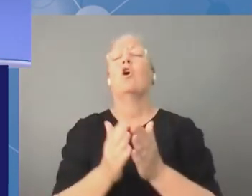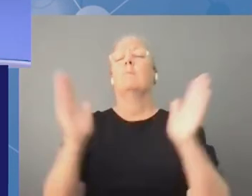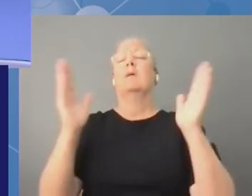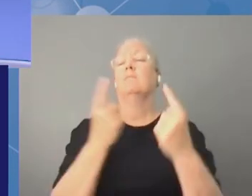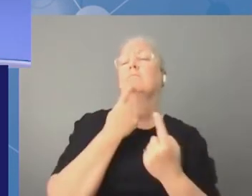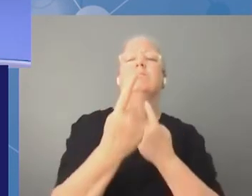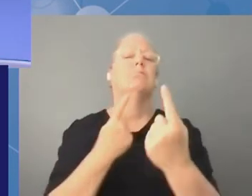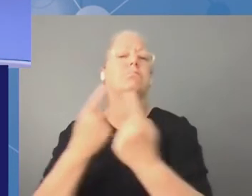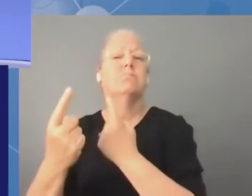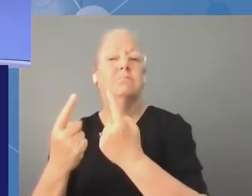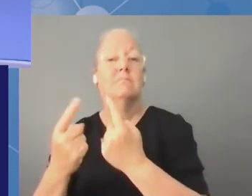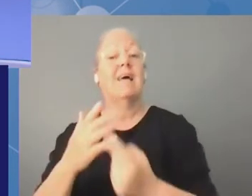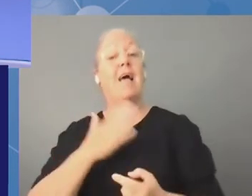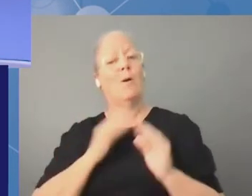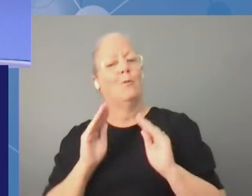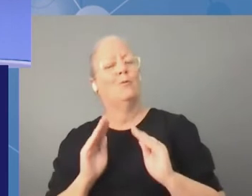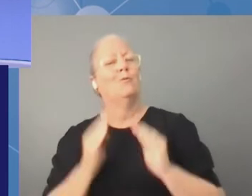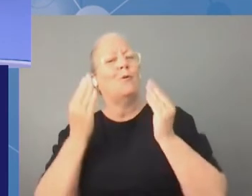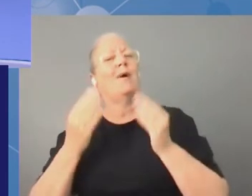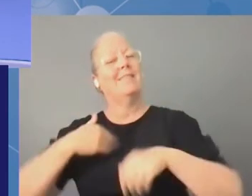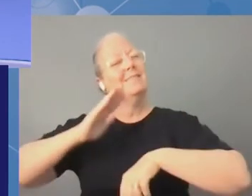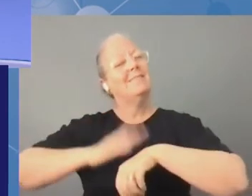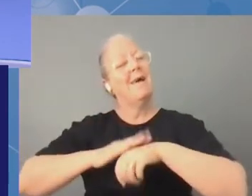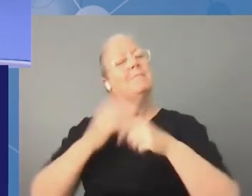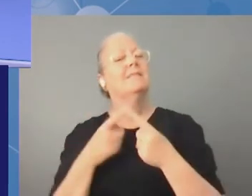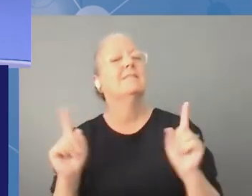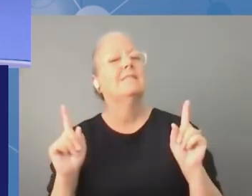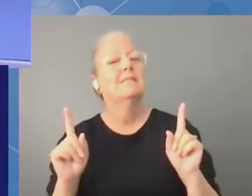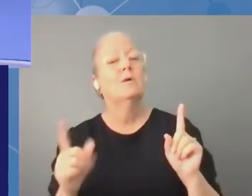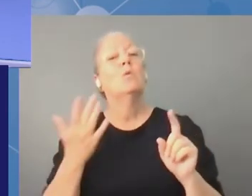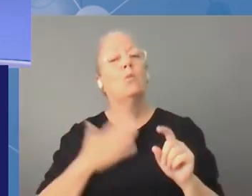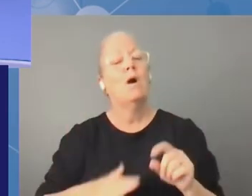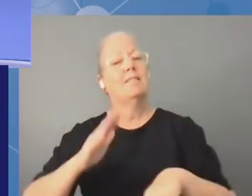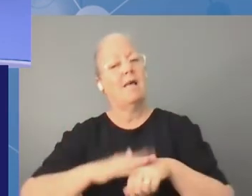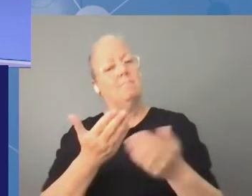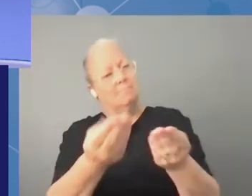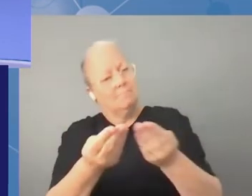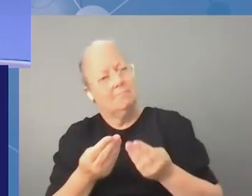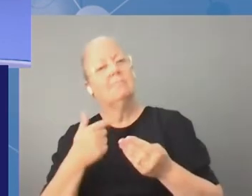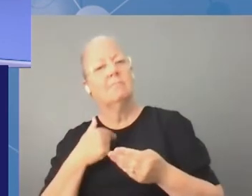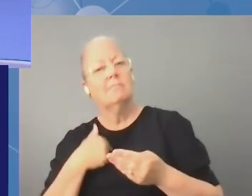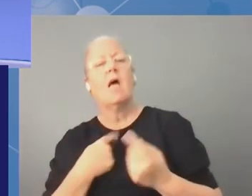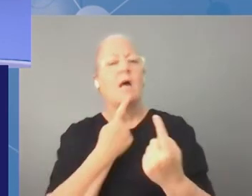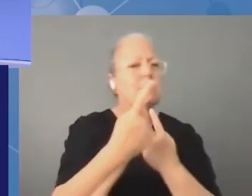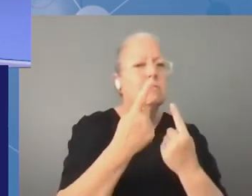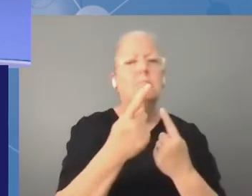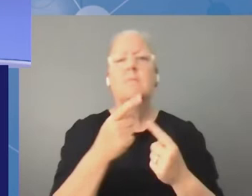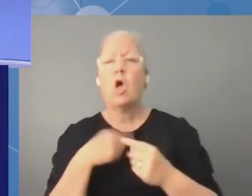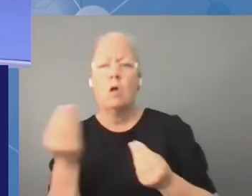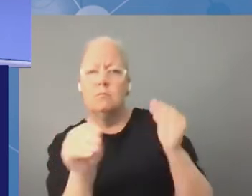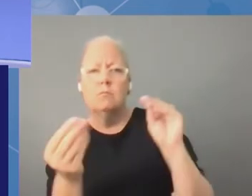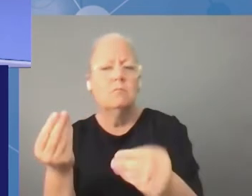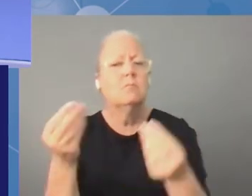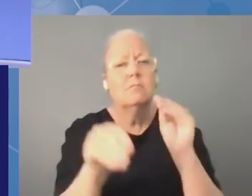generation to be heard and to be able to participate in policy making at least on these